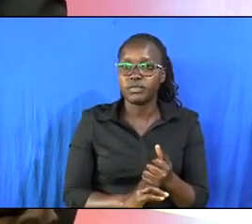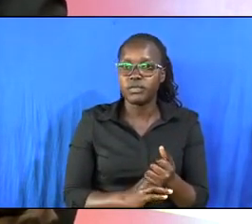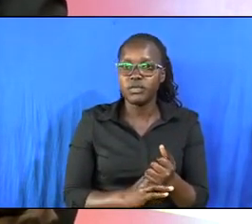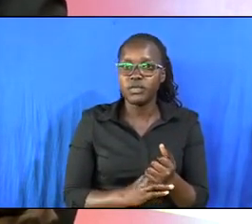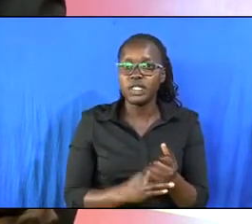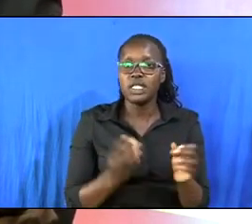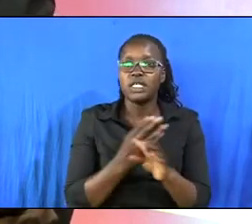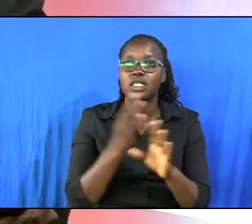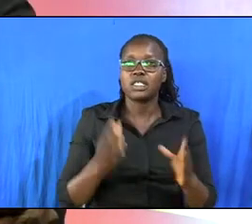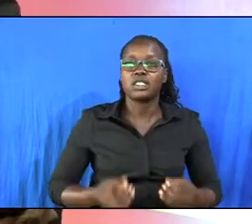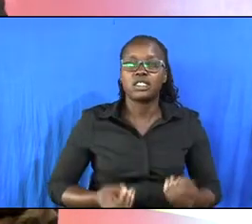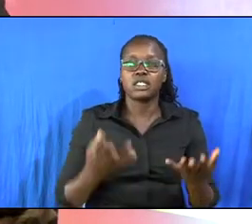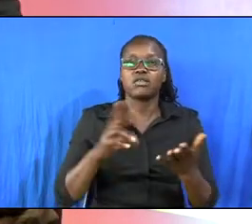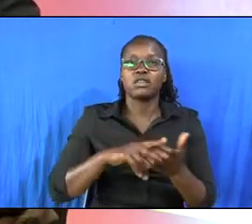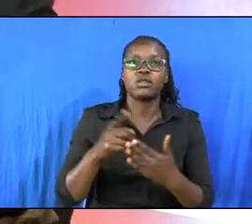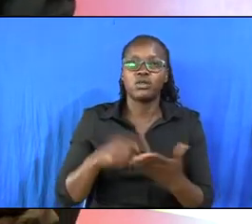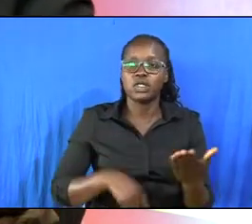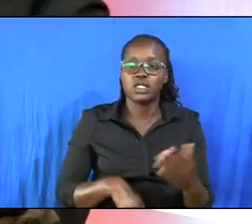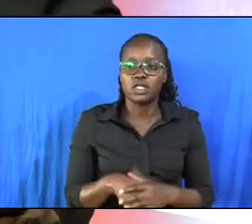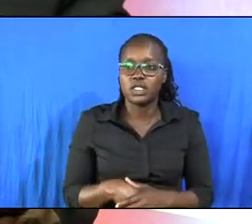christian sacrifice